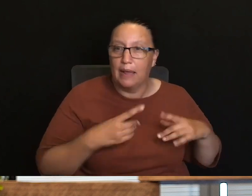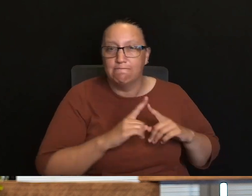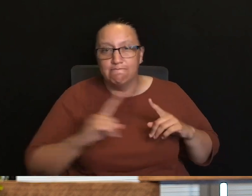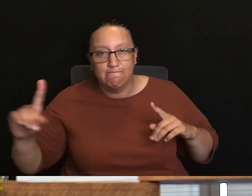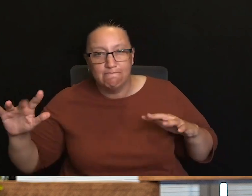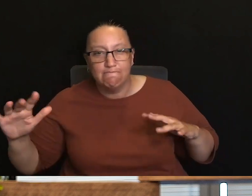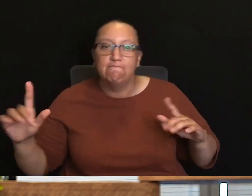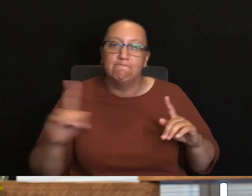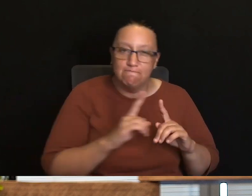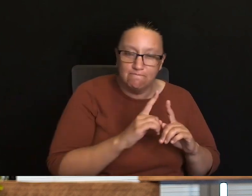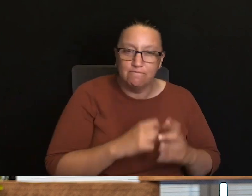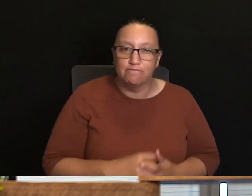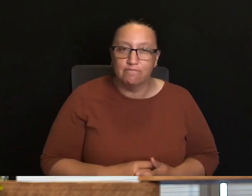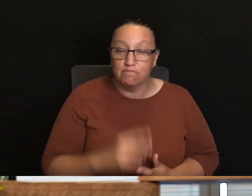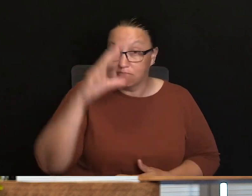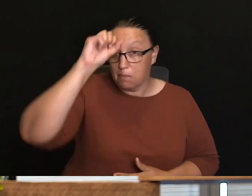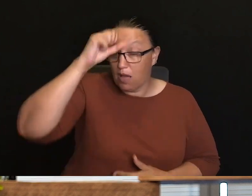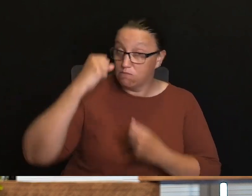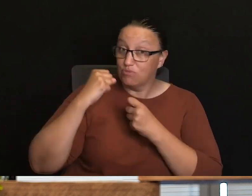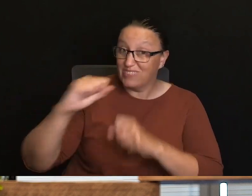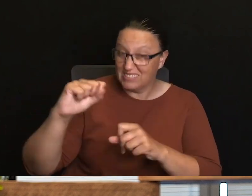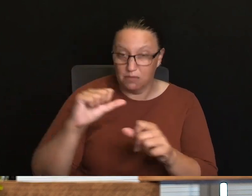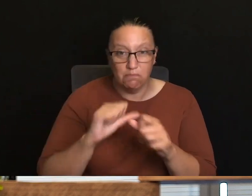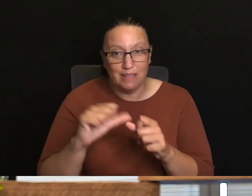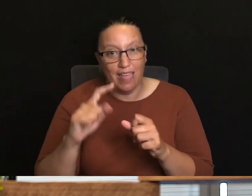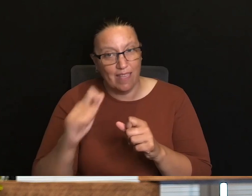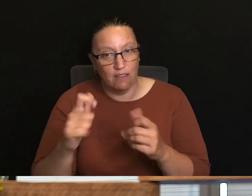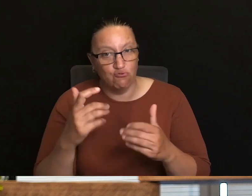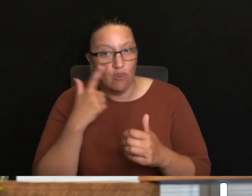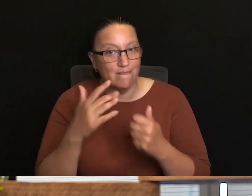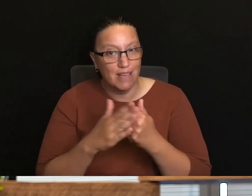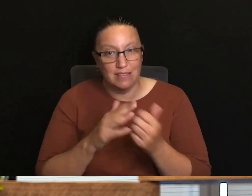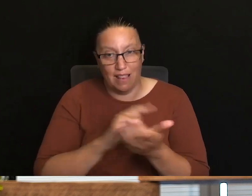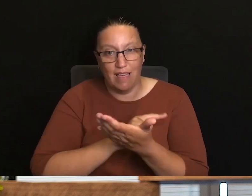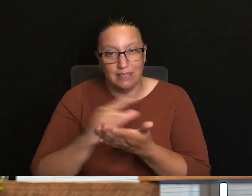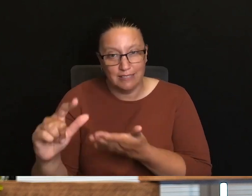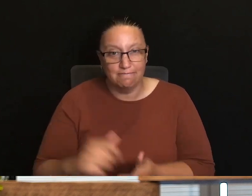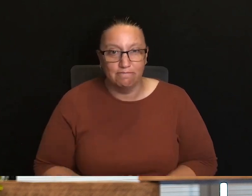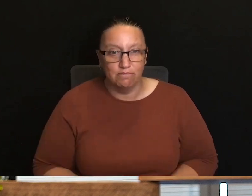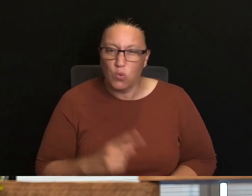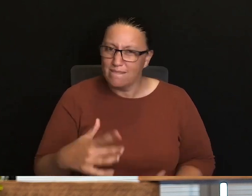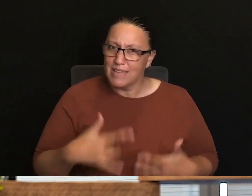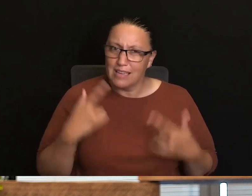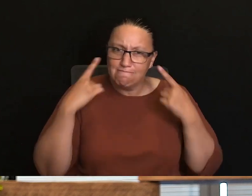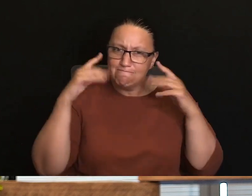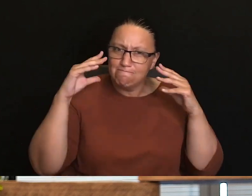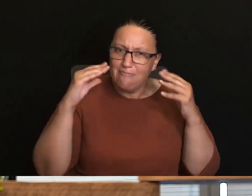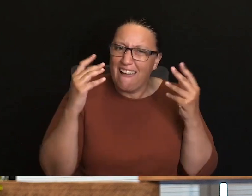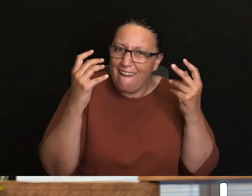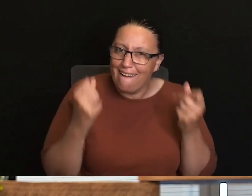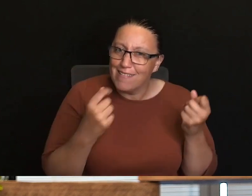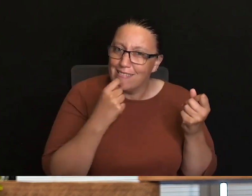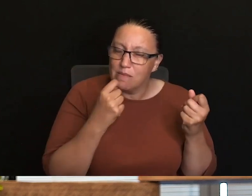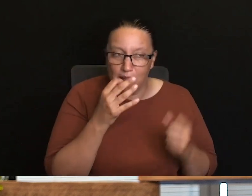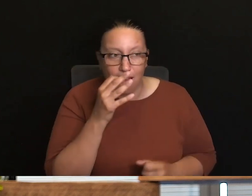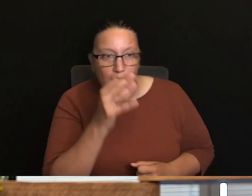than cure. And if you're experiencing early signs of hearing loss, seek professional advice about what you can do